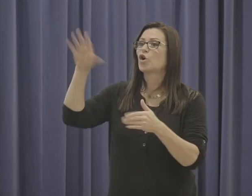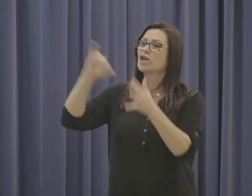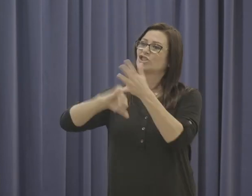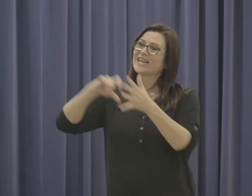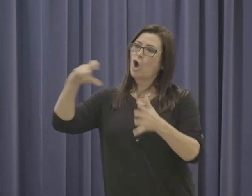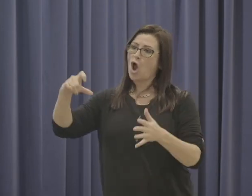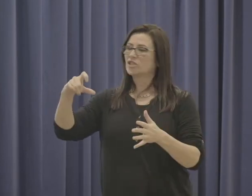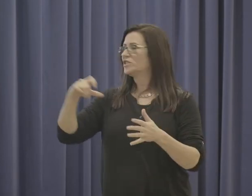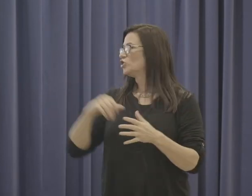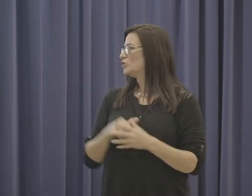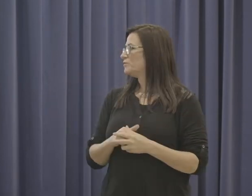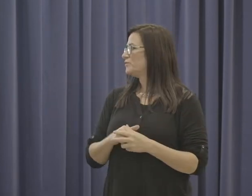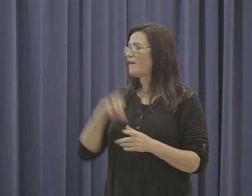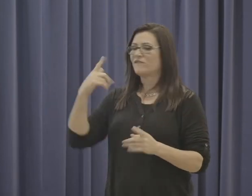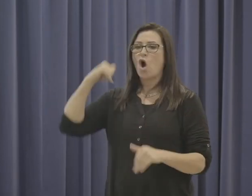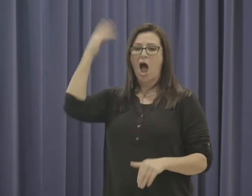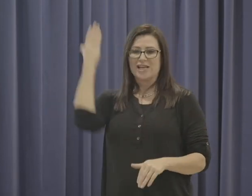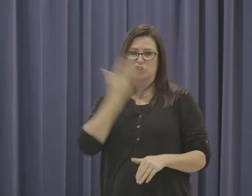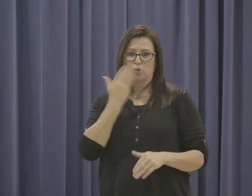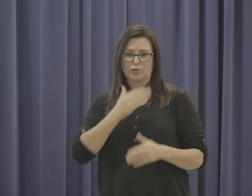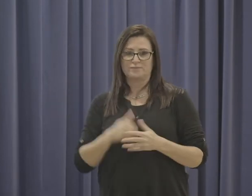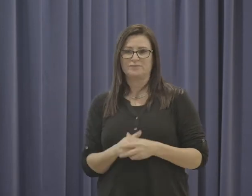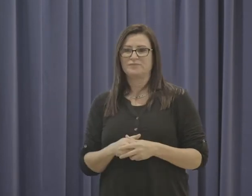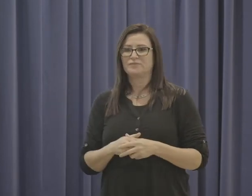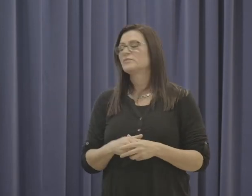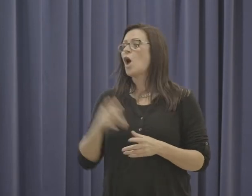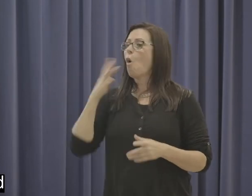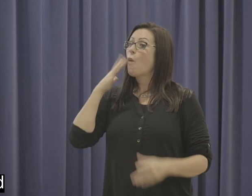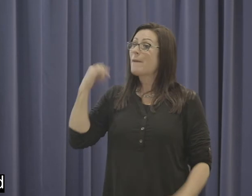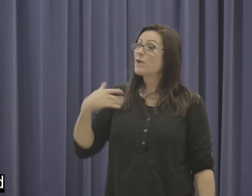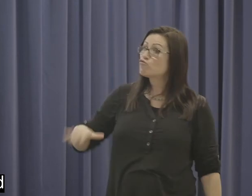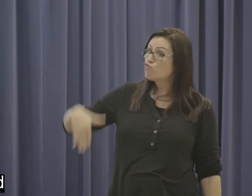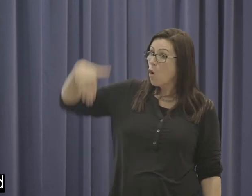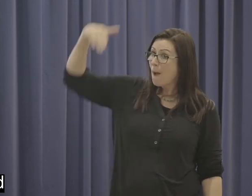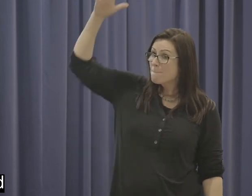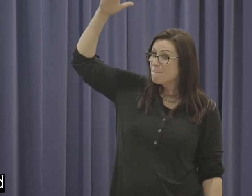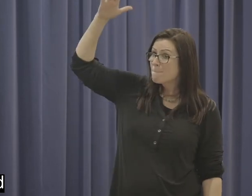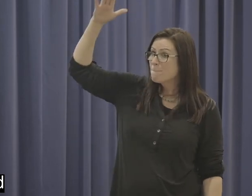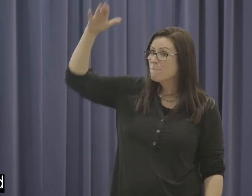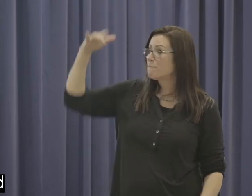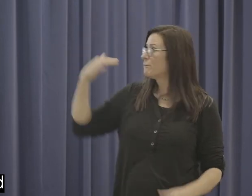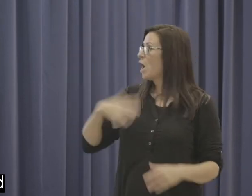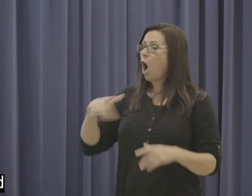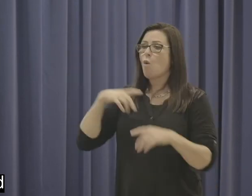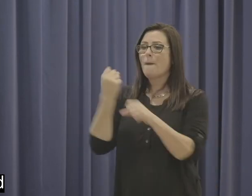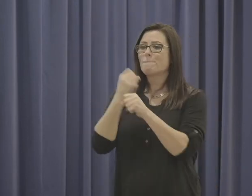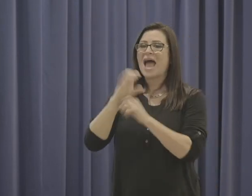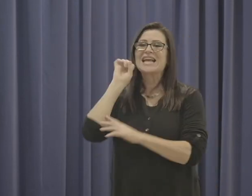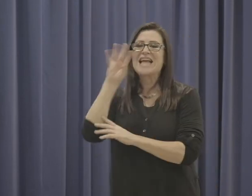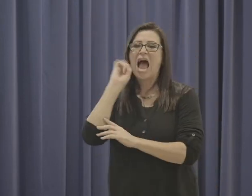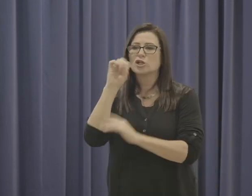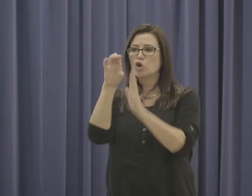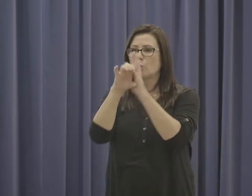to going to Shenton College for high school. When I grow up I would like to be a merchant